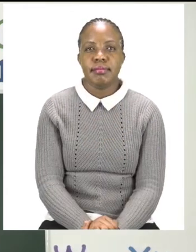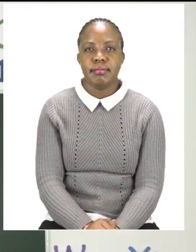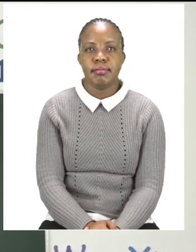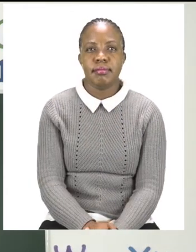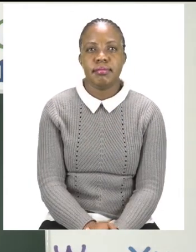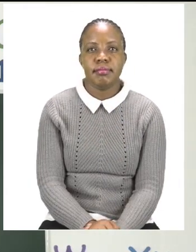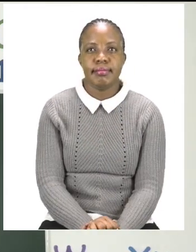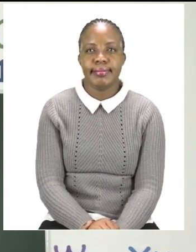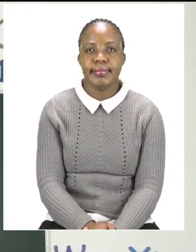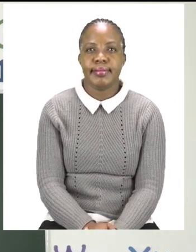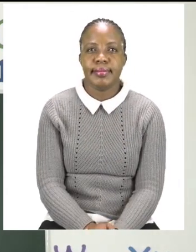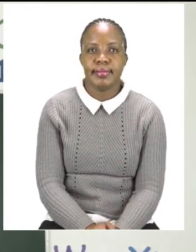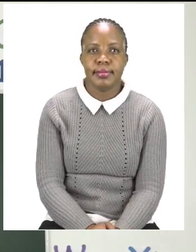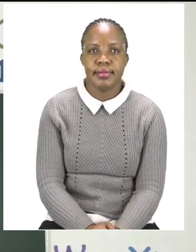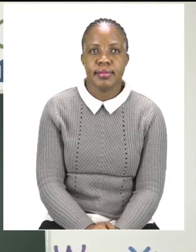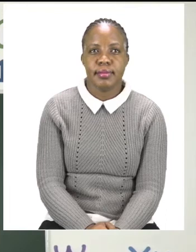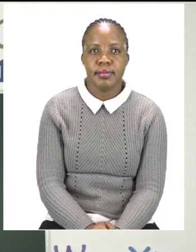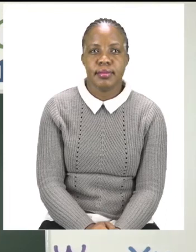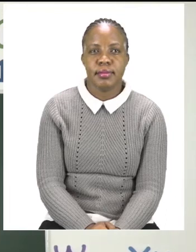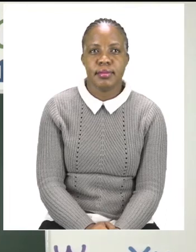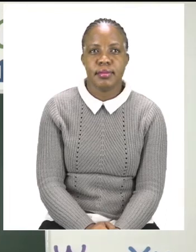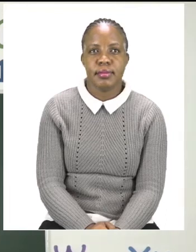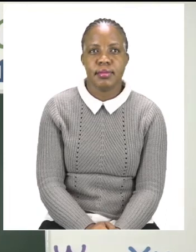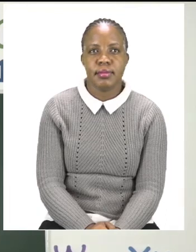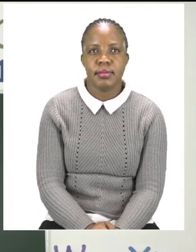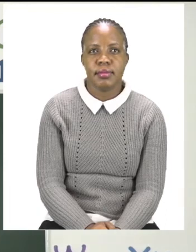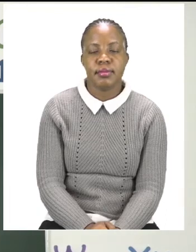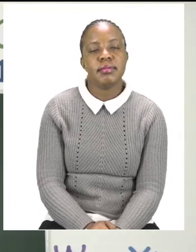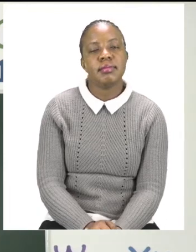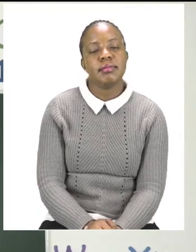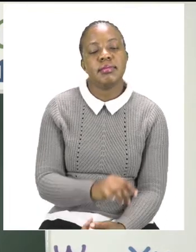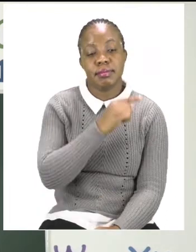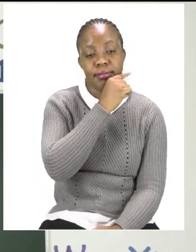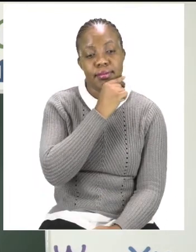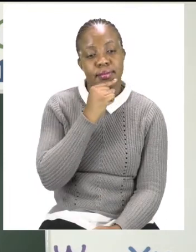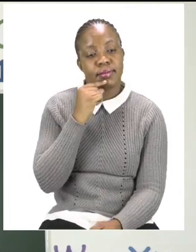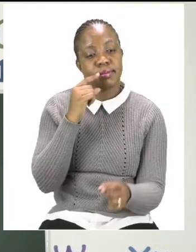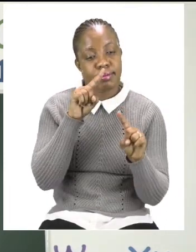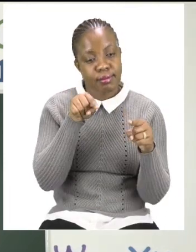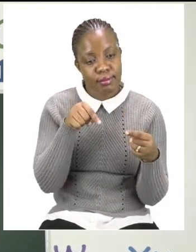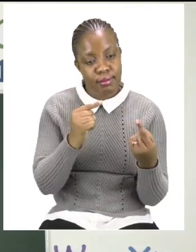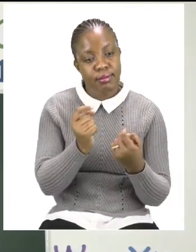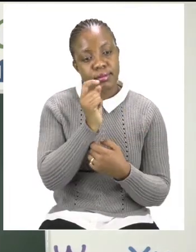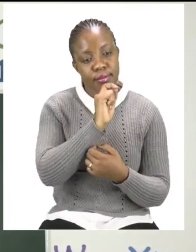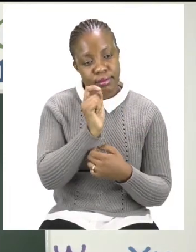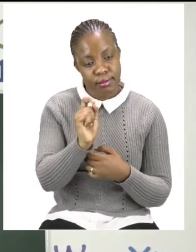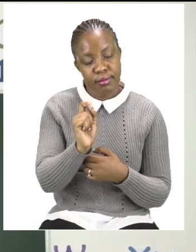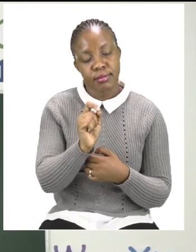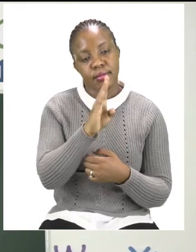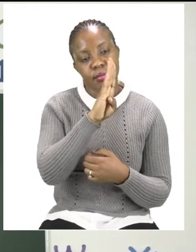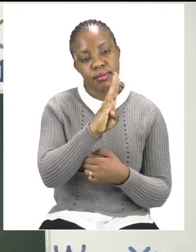this. So, now, we have written the name of the object. And it is a bin. B